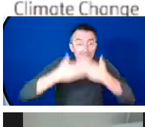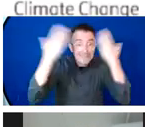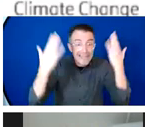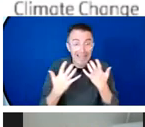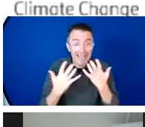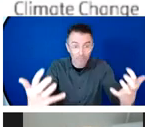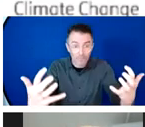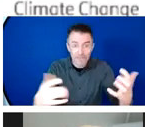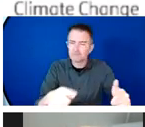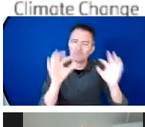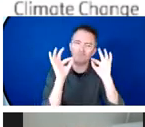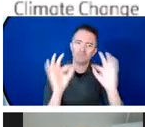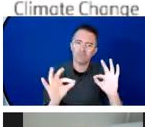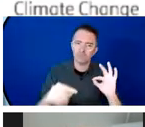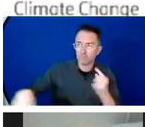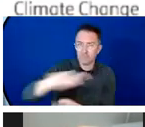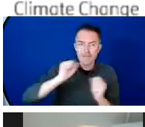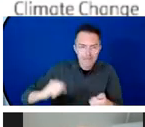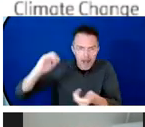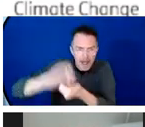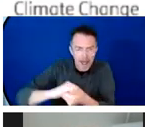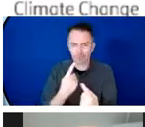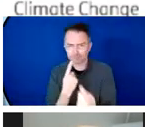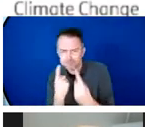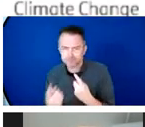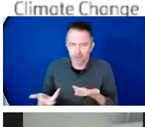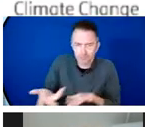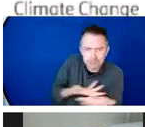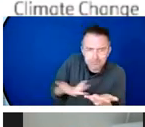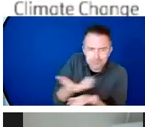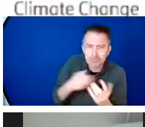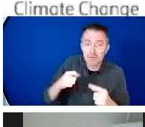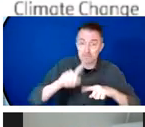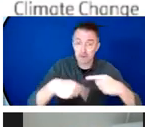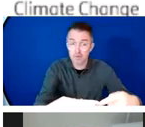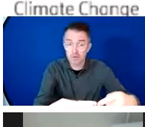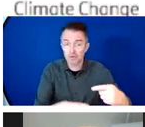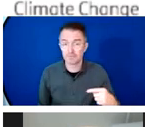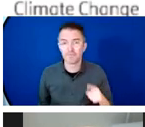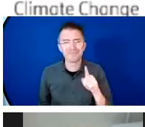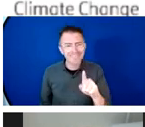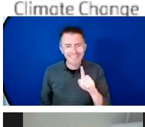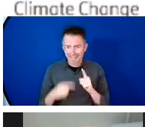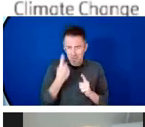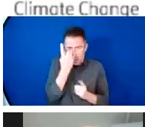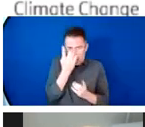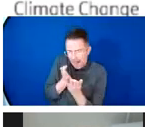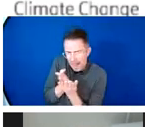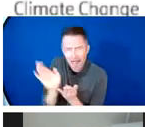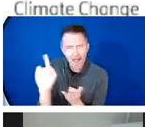be able to continue in a multidimensional way so as to support women and girls, maintain these commitments